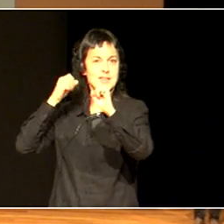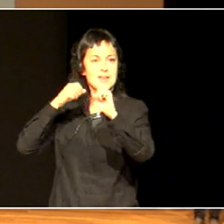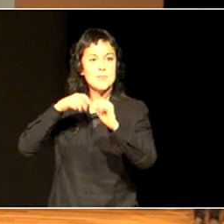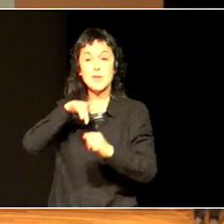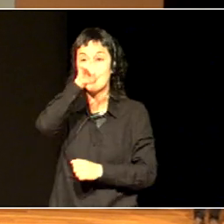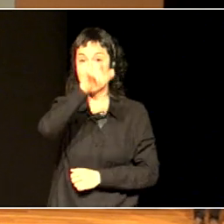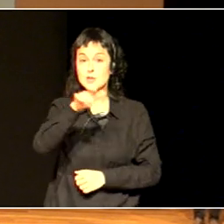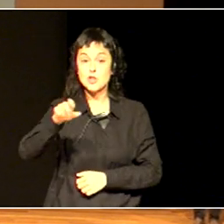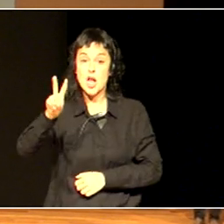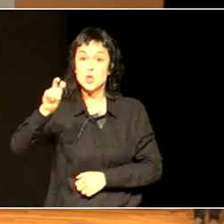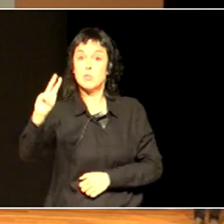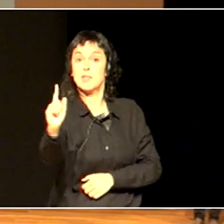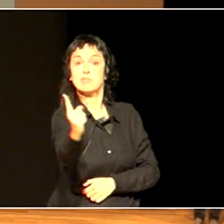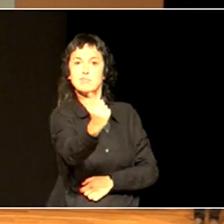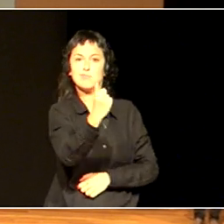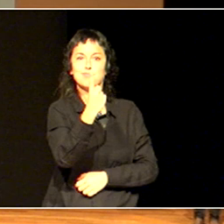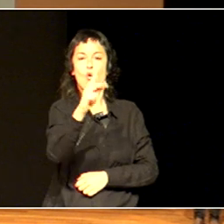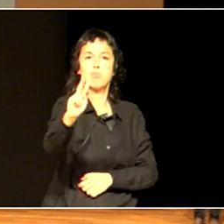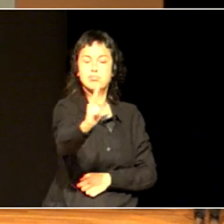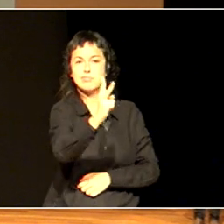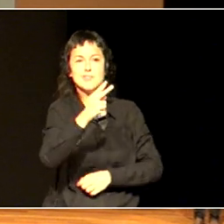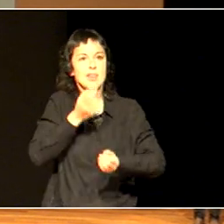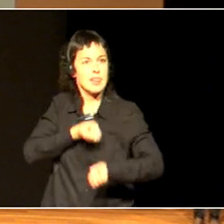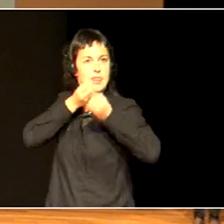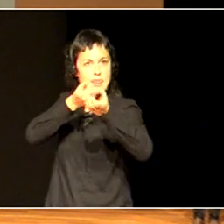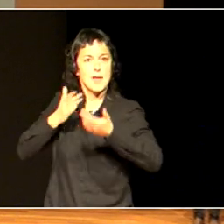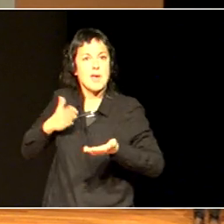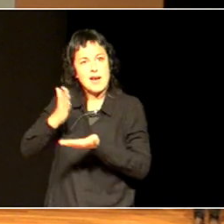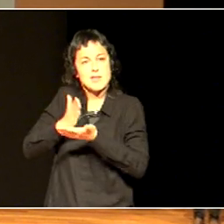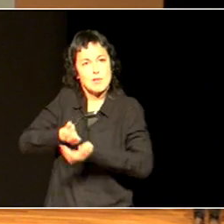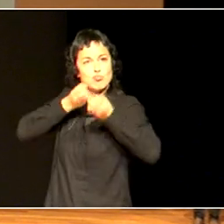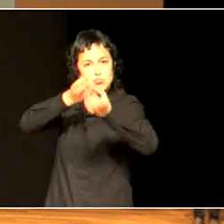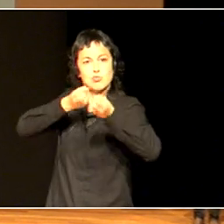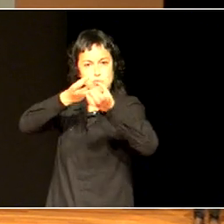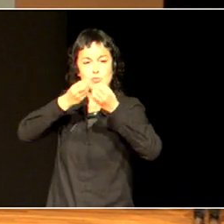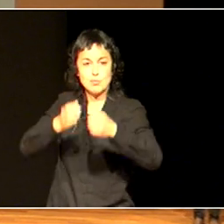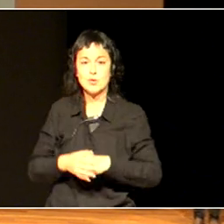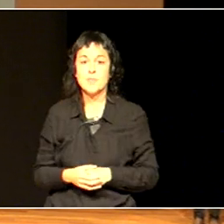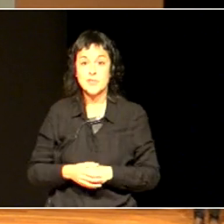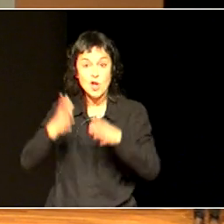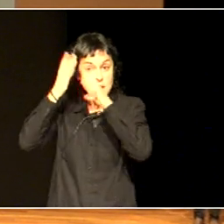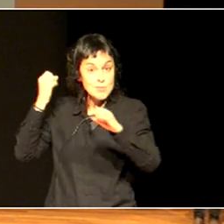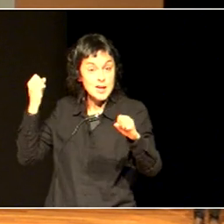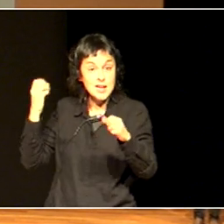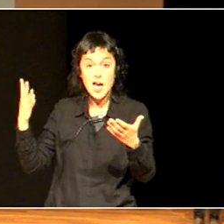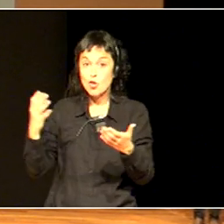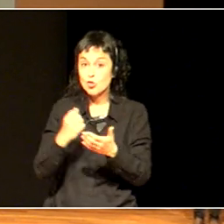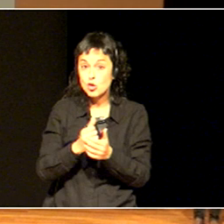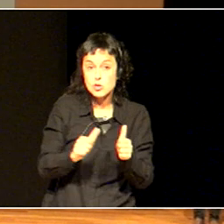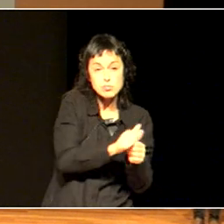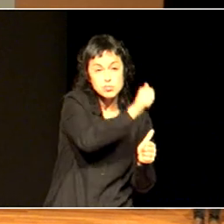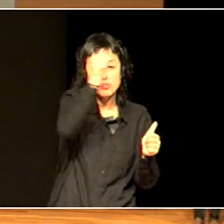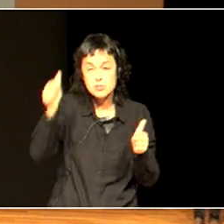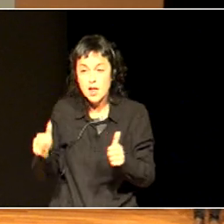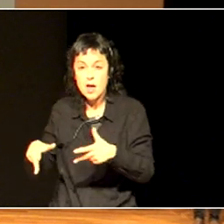And all the classroom ambassadors were gathered together at the end of the day, and we talked about the values in